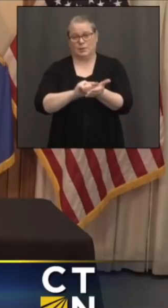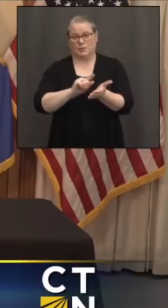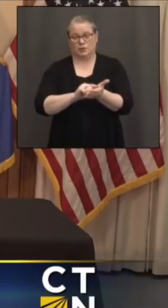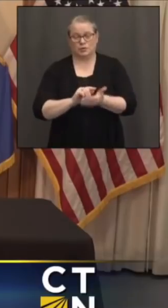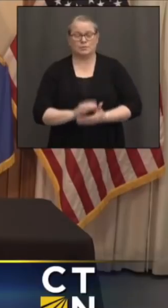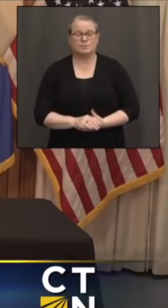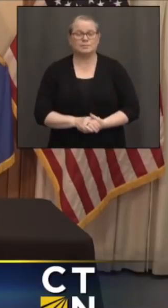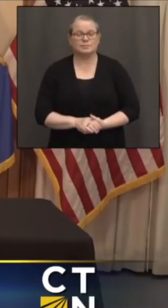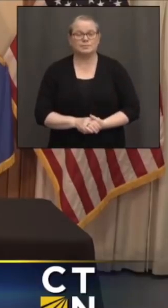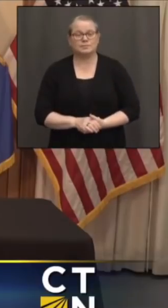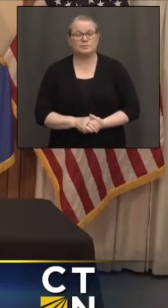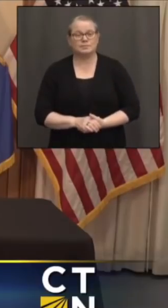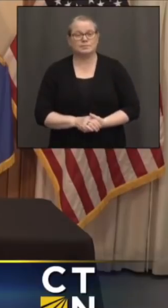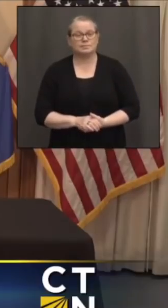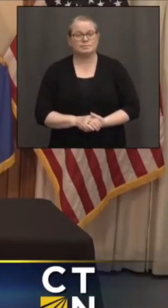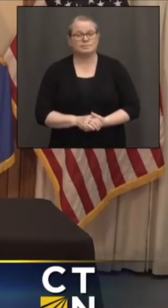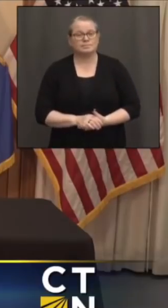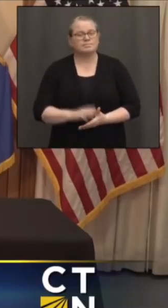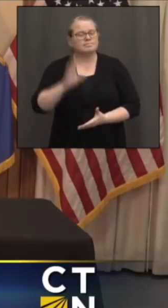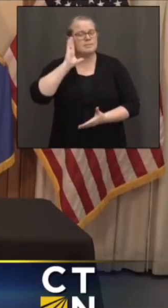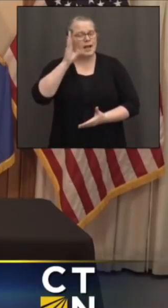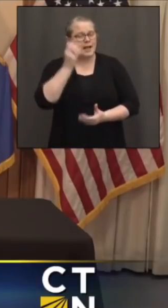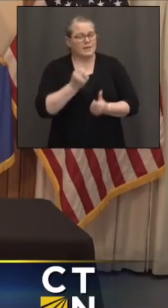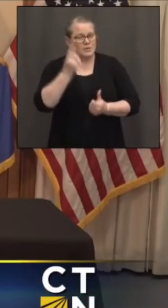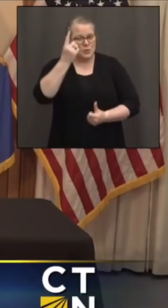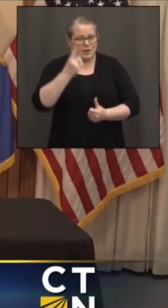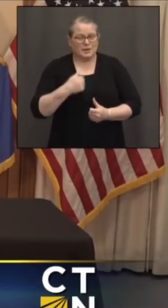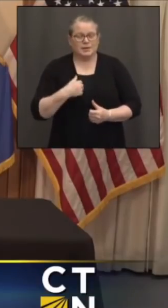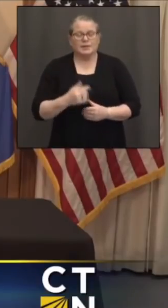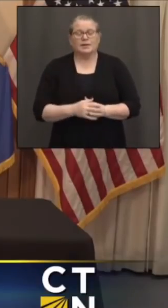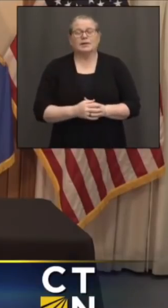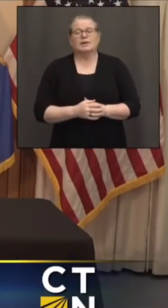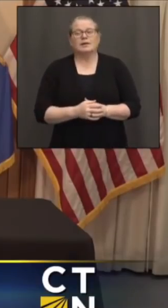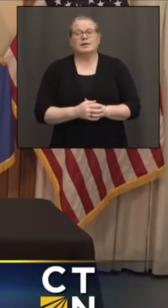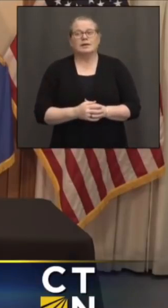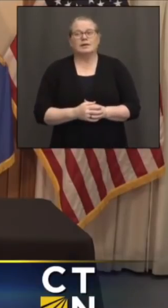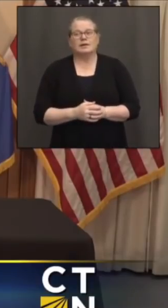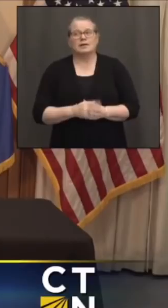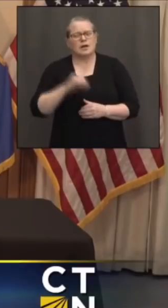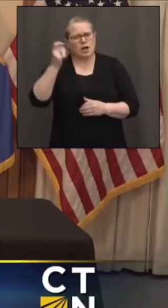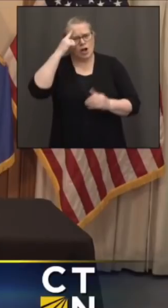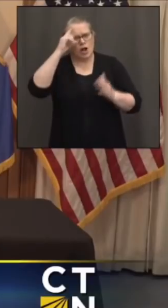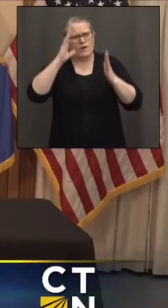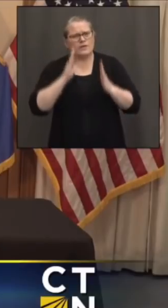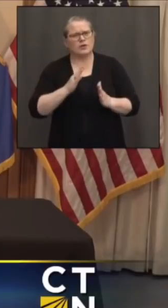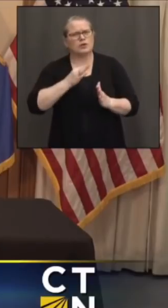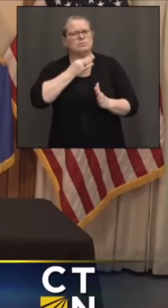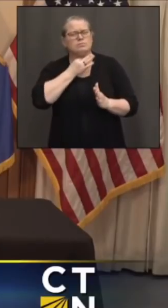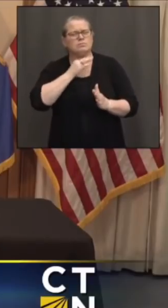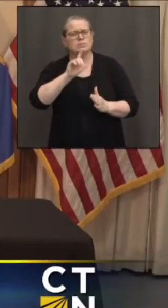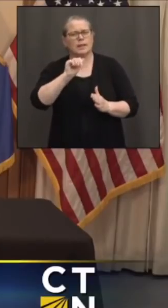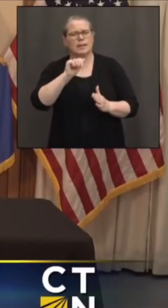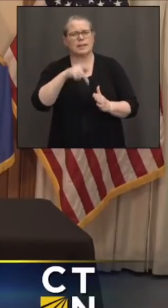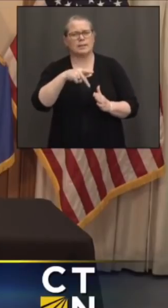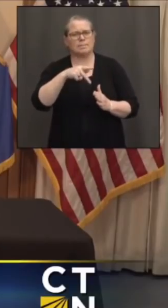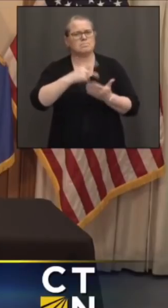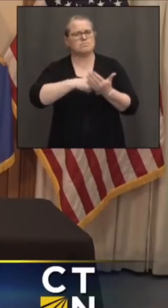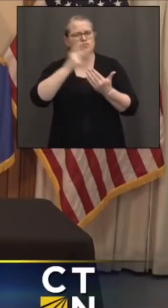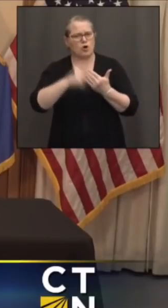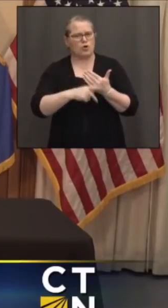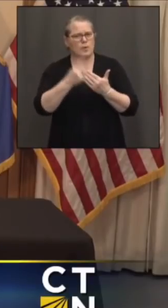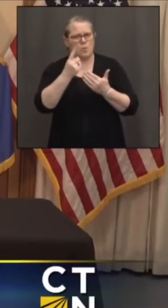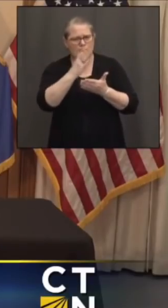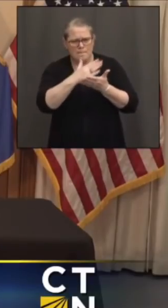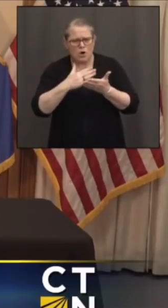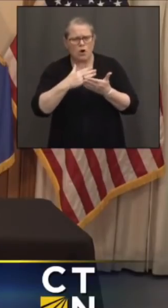Hi, everyone. This is Sten Spinello with the day. Governor, I wanted to ask about one part of the LEAP program. As you said,